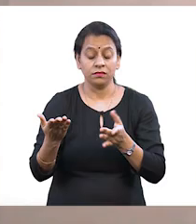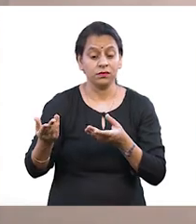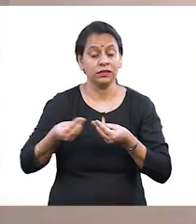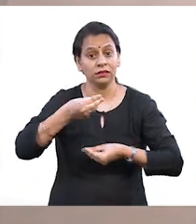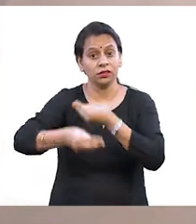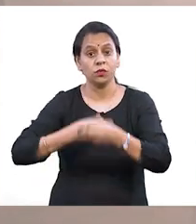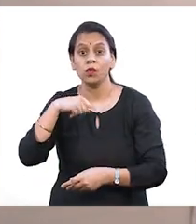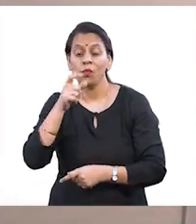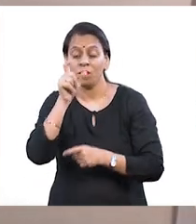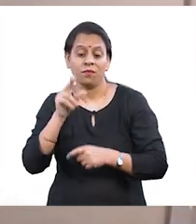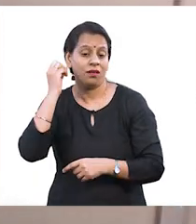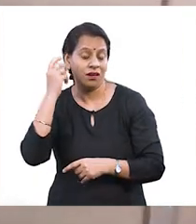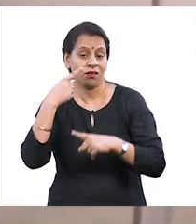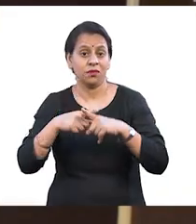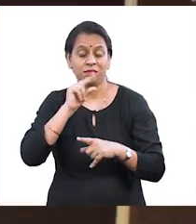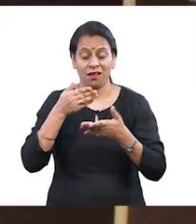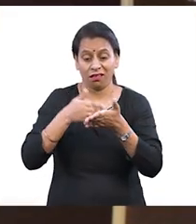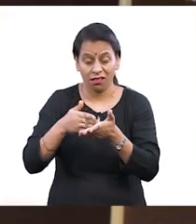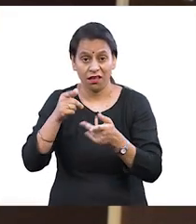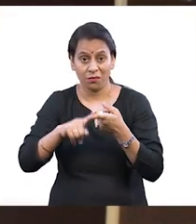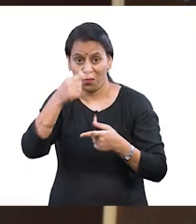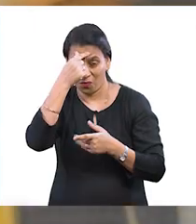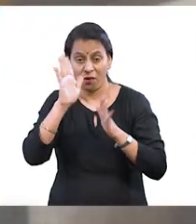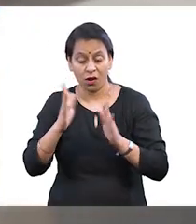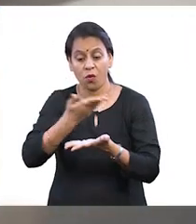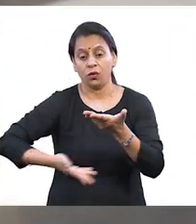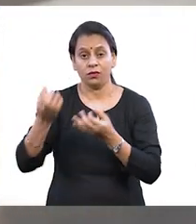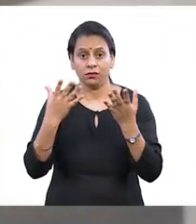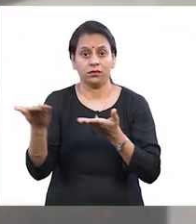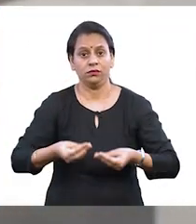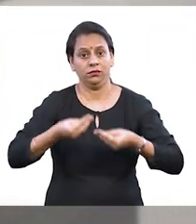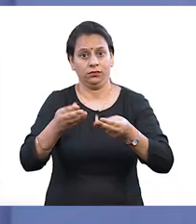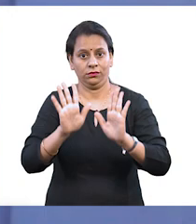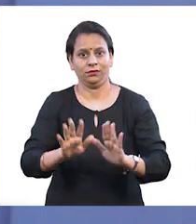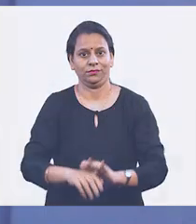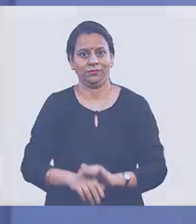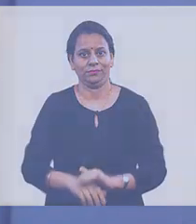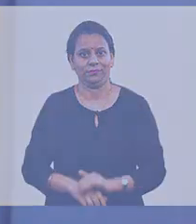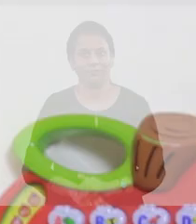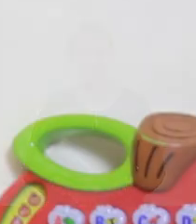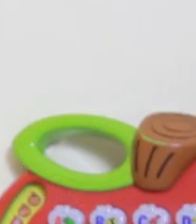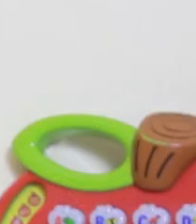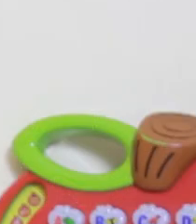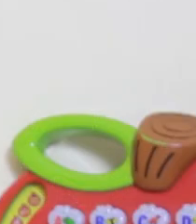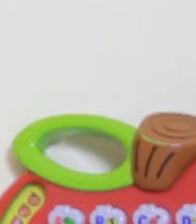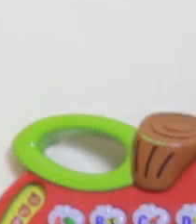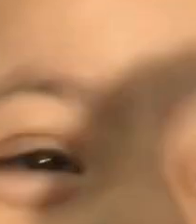will get specialized services for speech and hearing disorders. career experience. Thank you